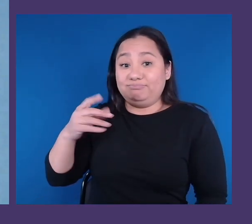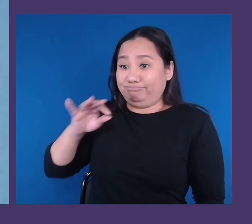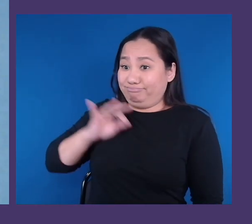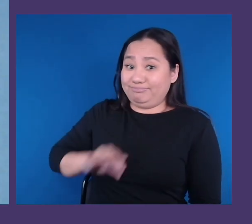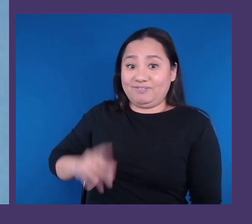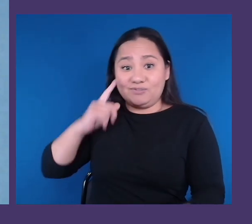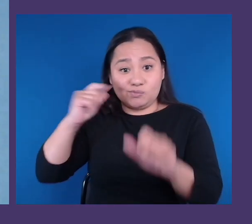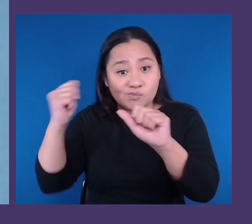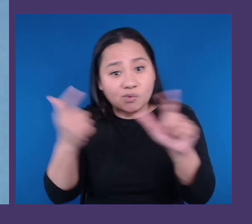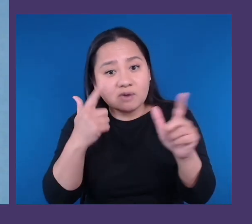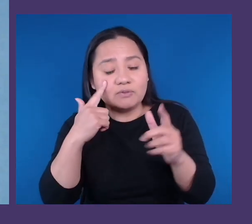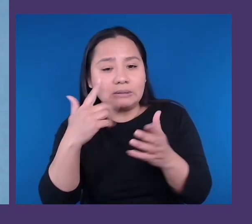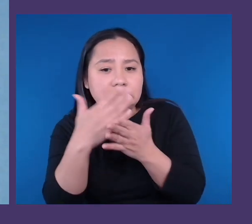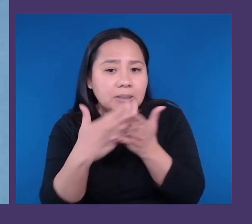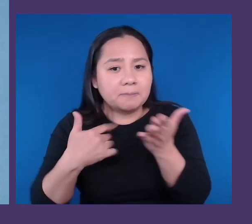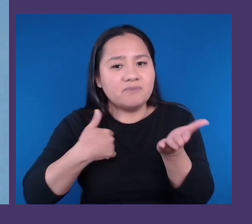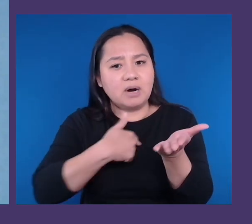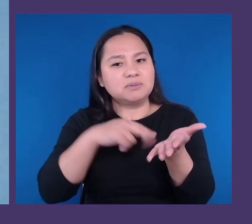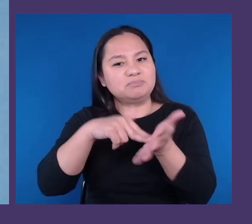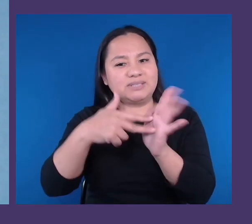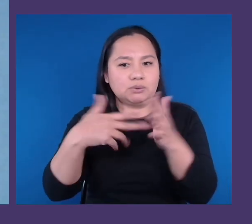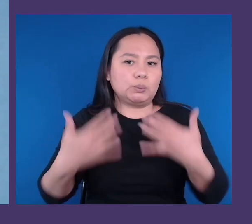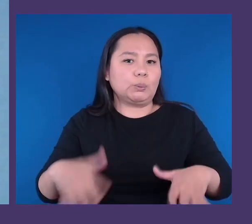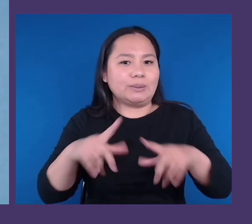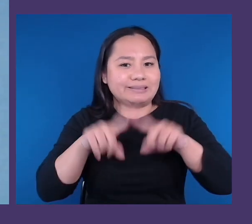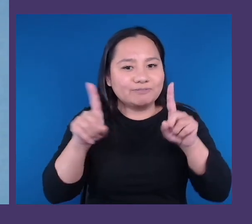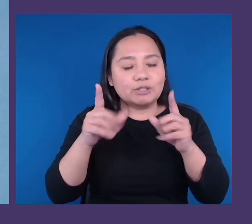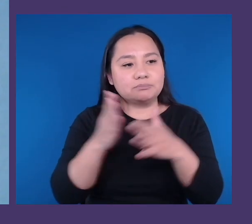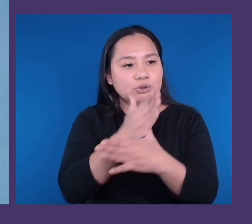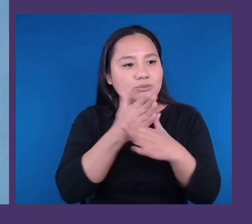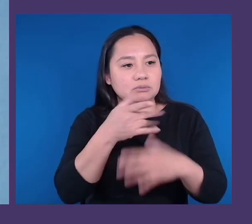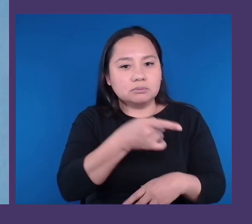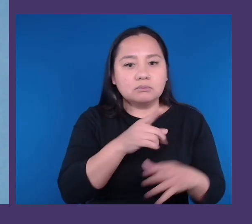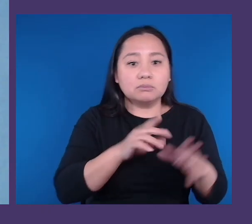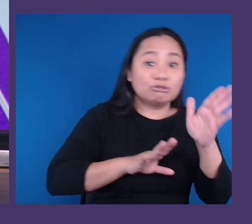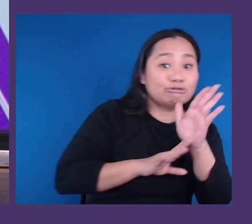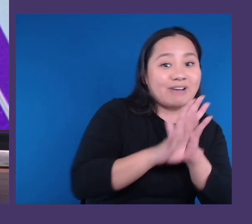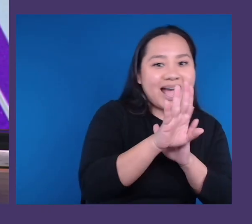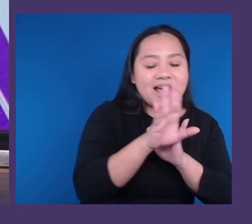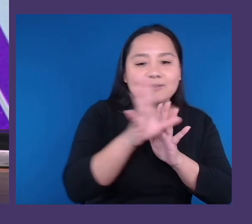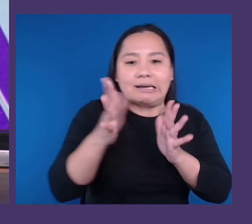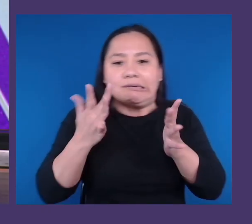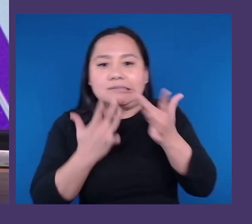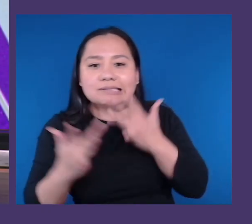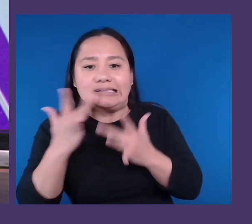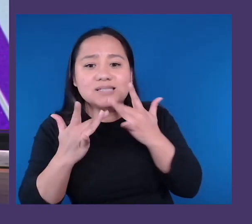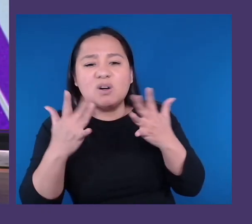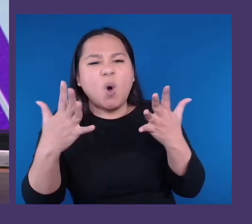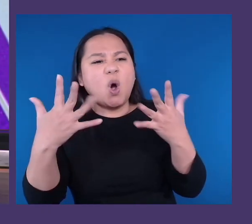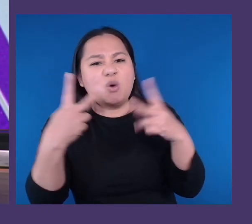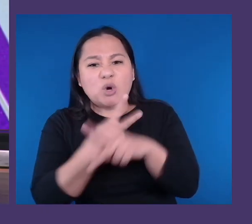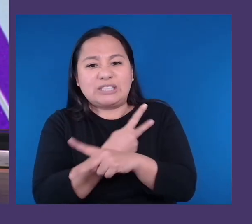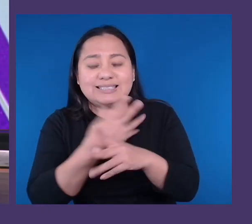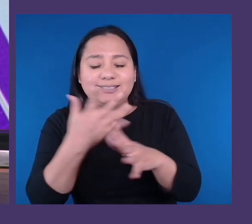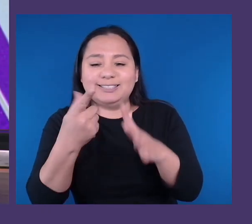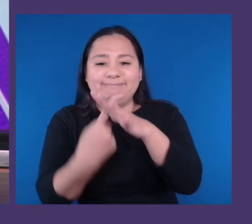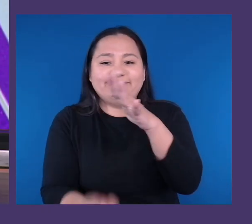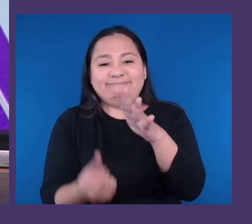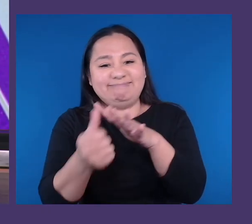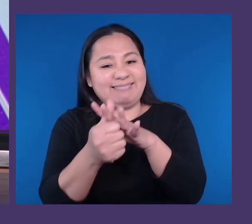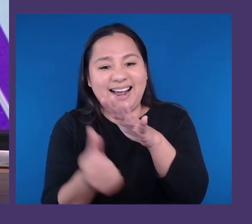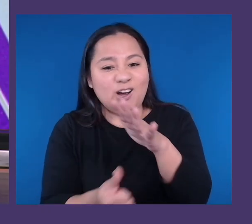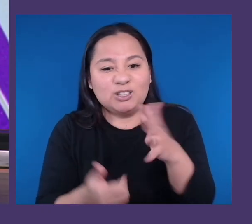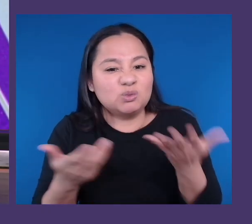thriving and merely surviving, or worse, not even being able to participate at all. So, ensuring access is